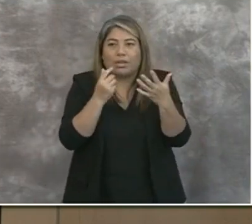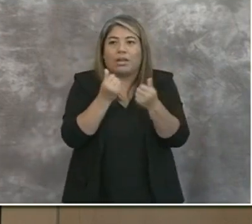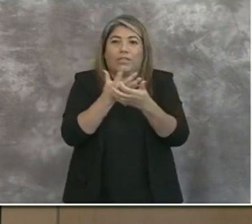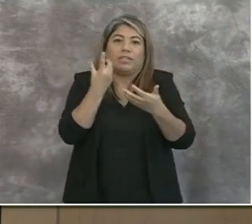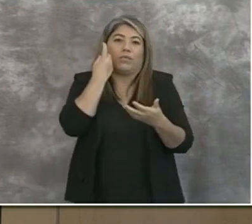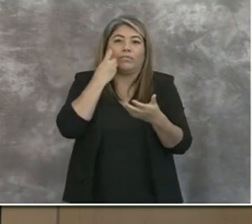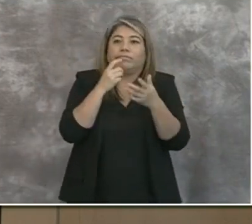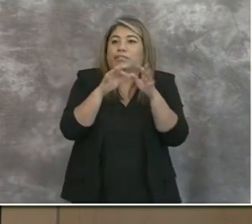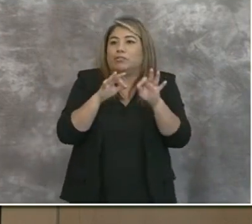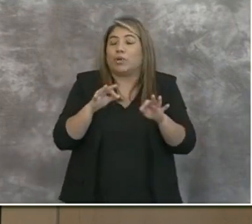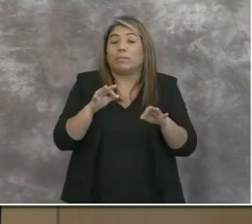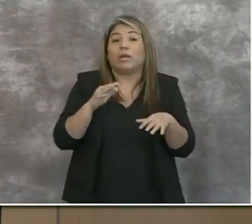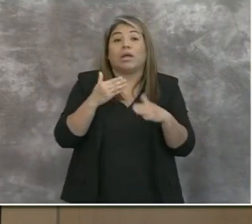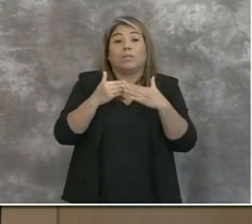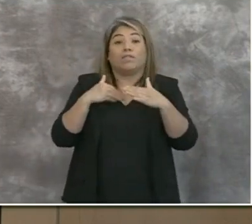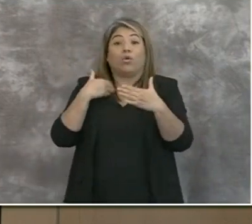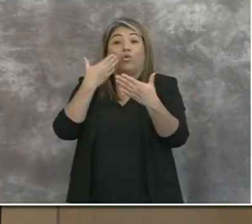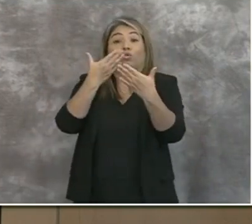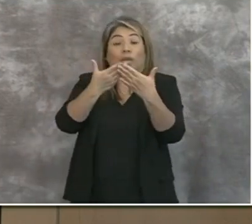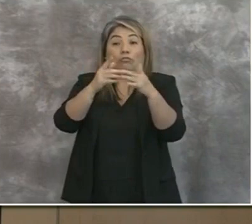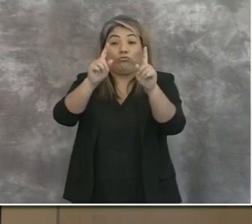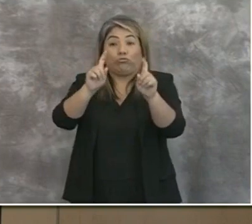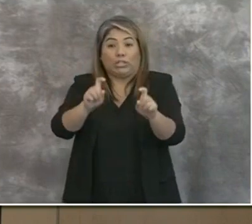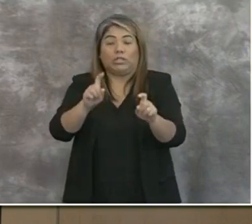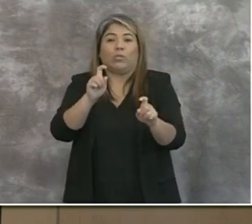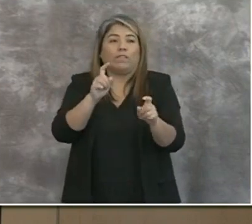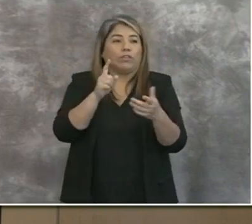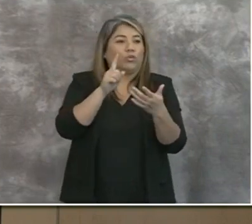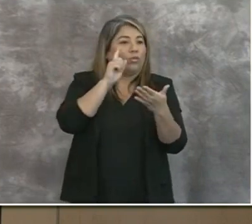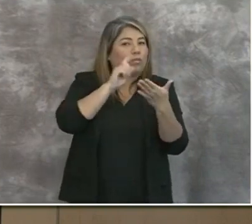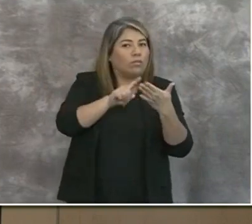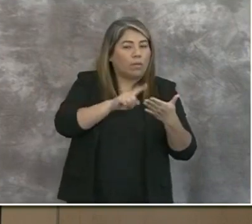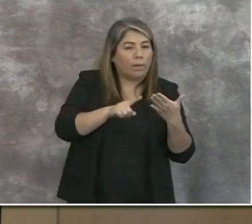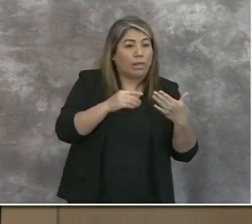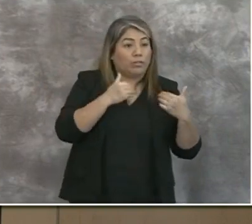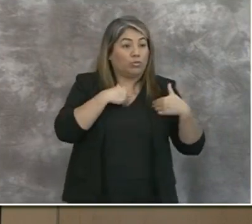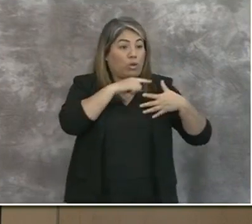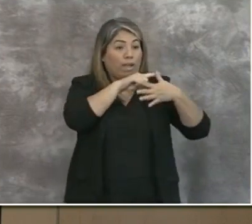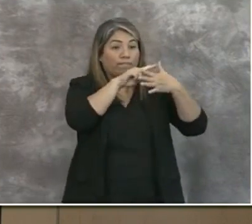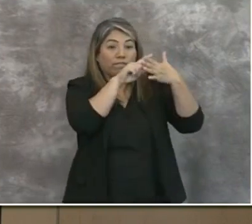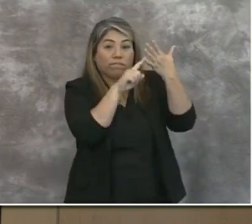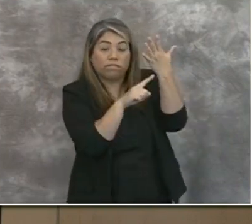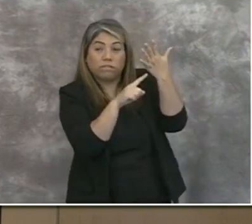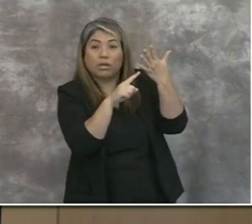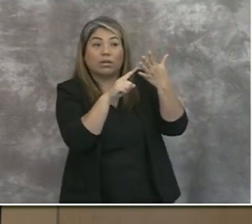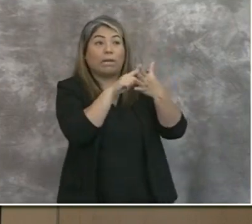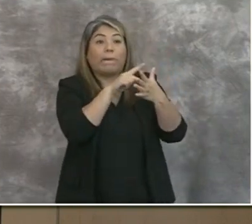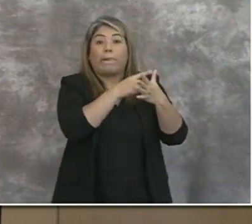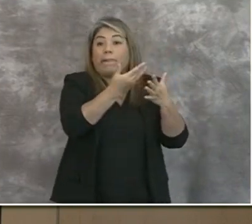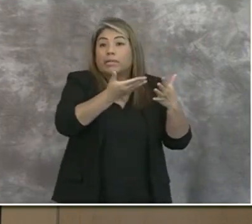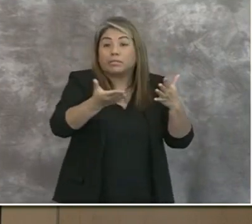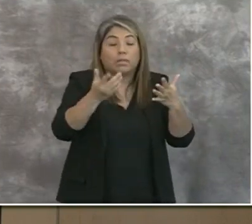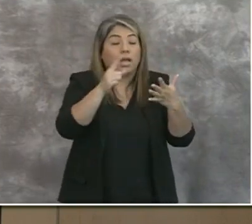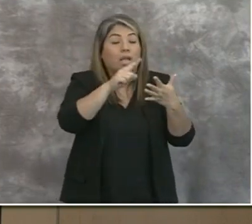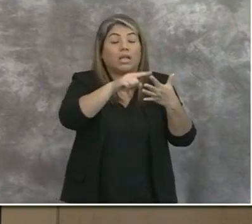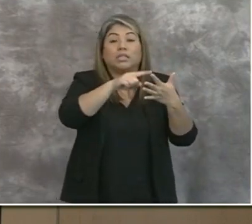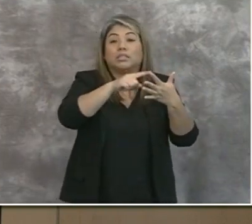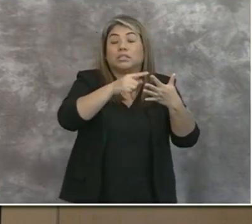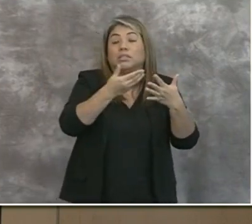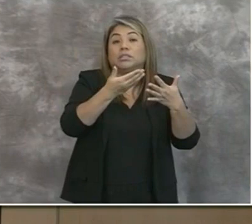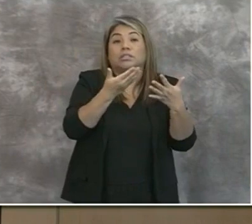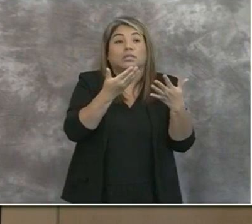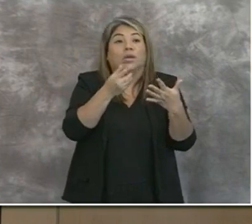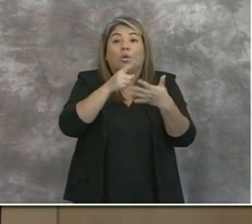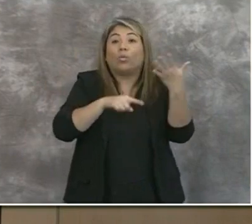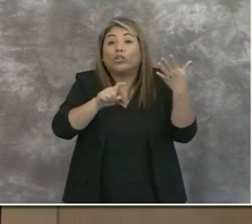before you get to the point of testing, you have to look at do you all have all of the elements, the supplies, the things